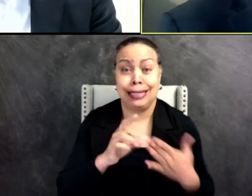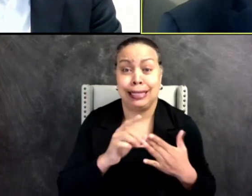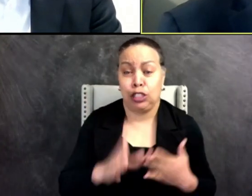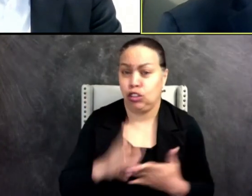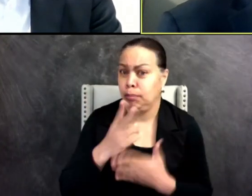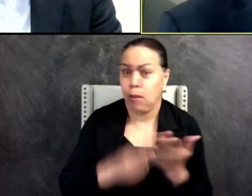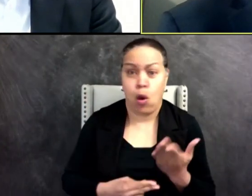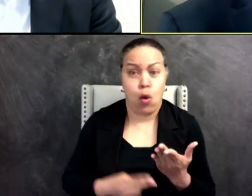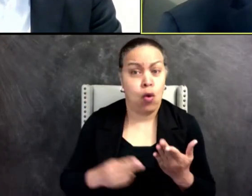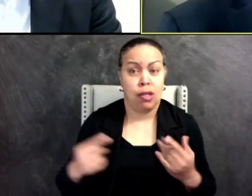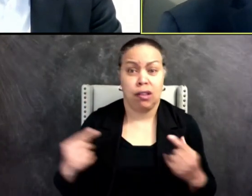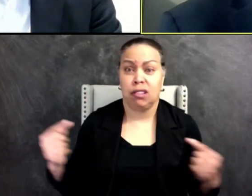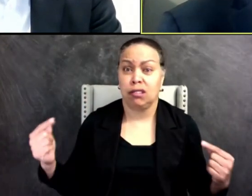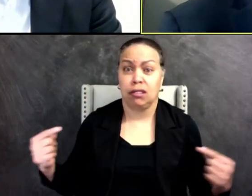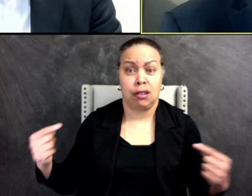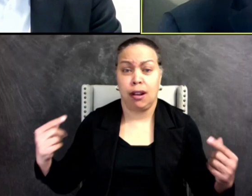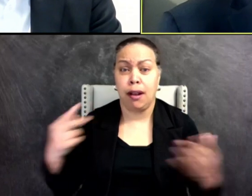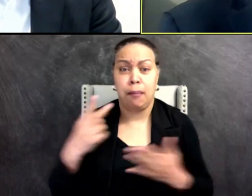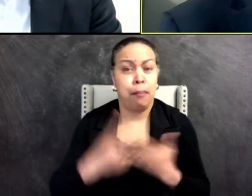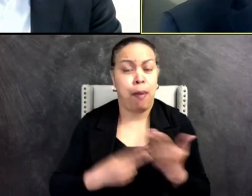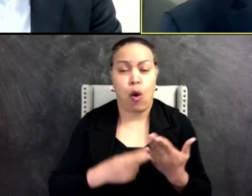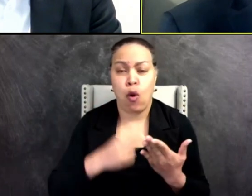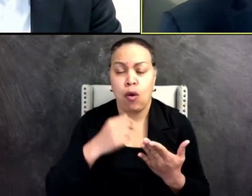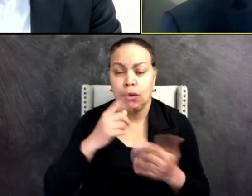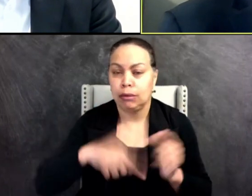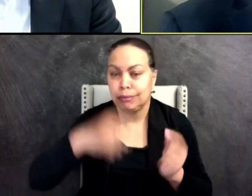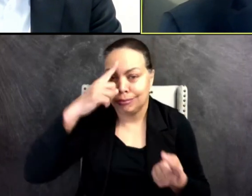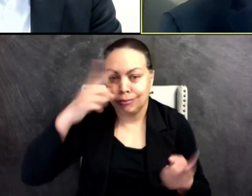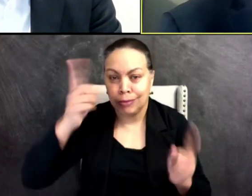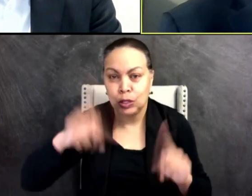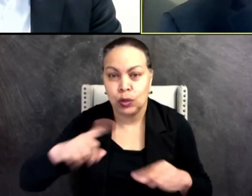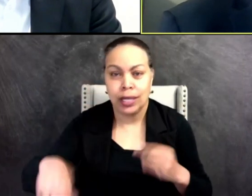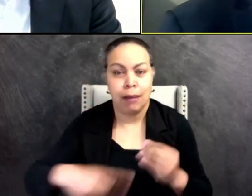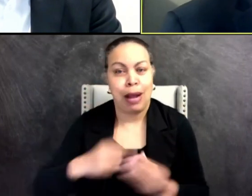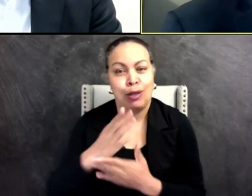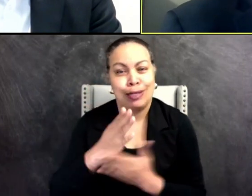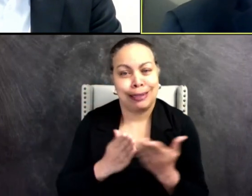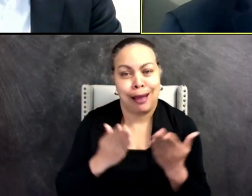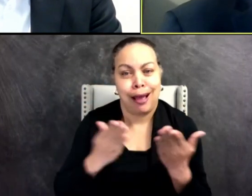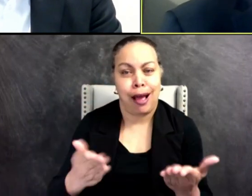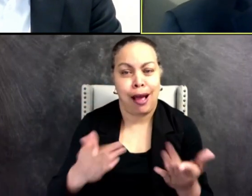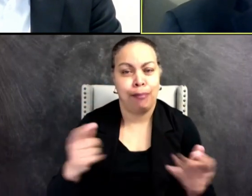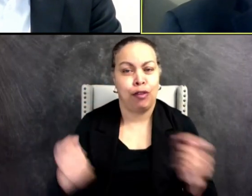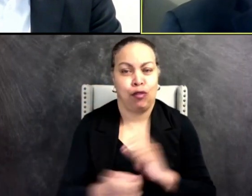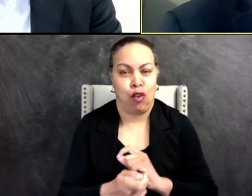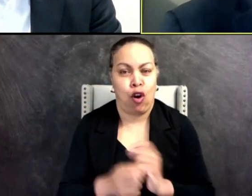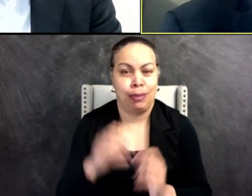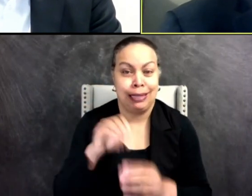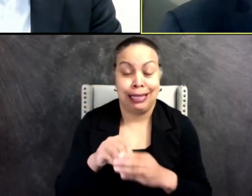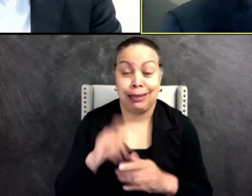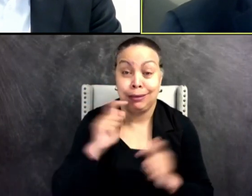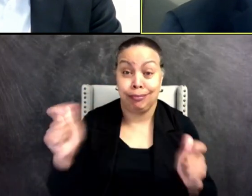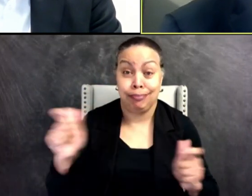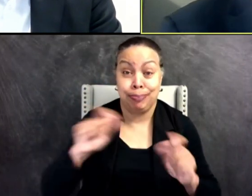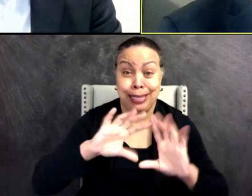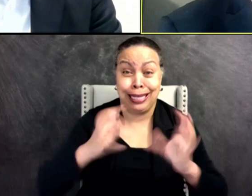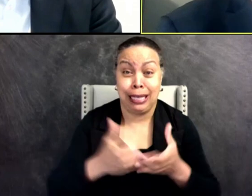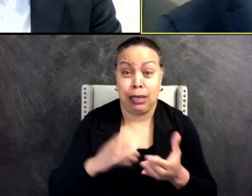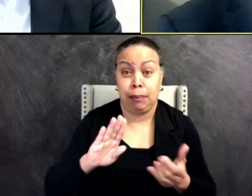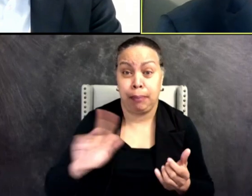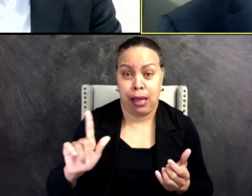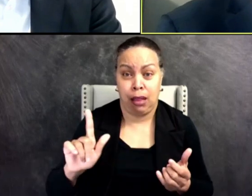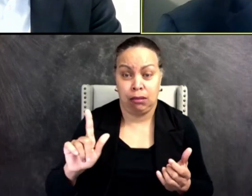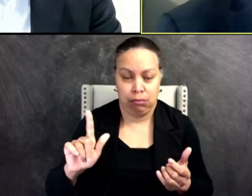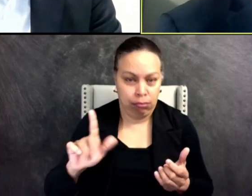sides who couldn't agree on some of the reforms that were in that omnibus bill. Ultimately ended up